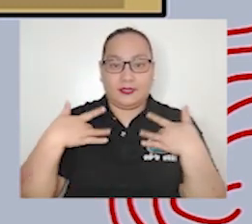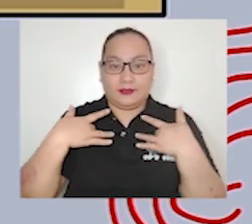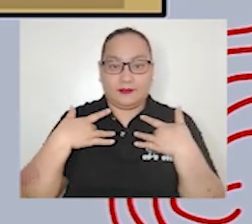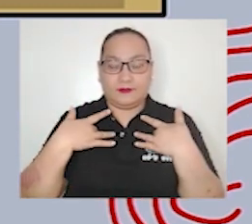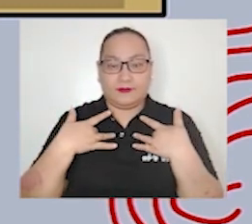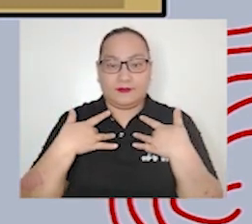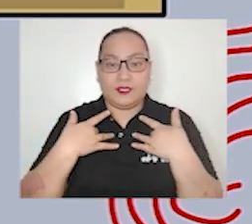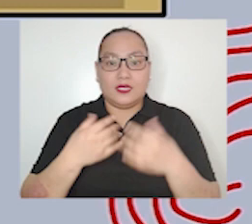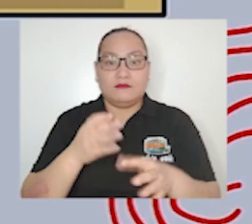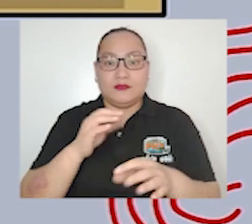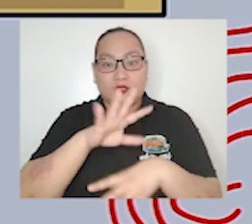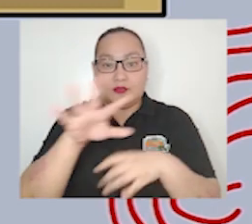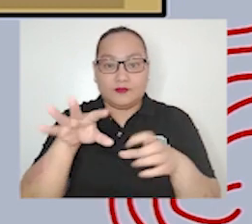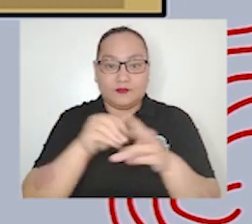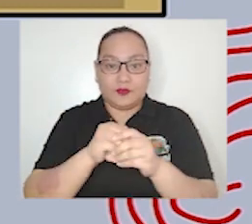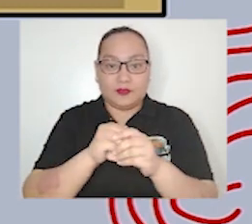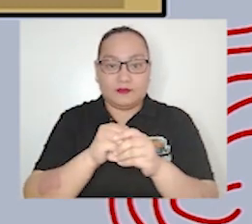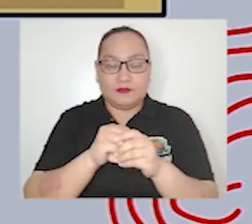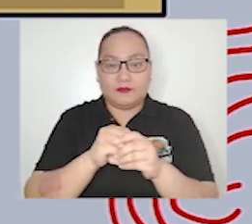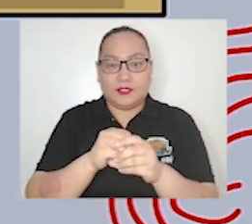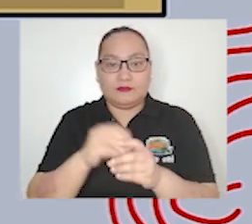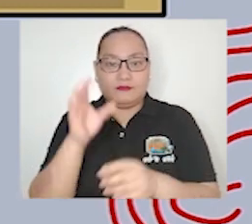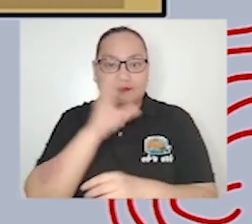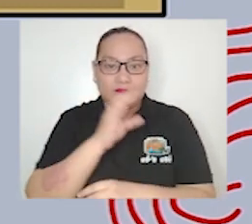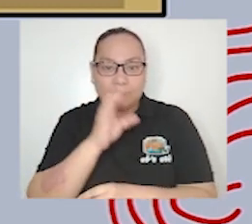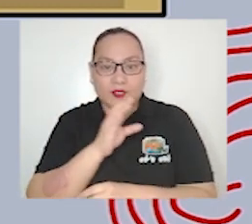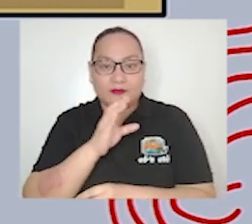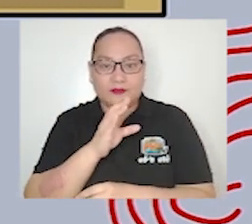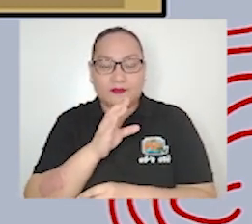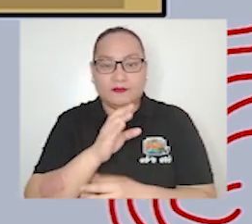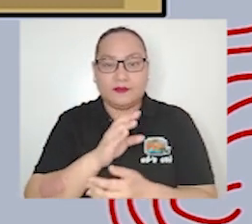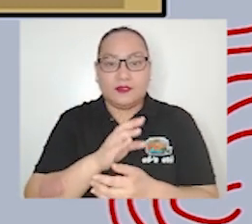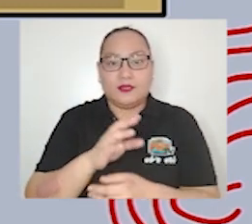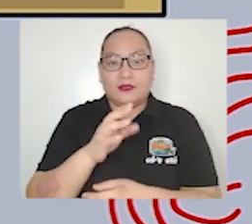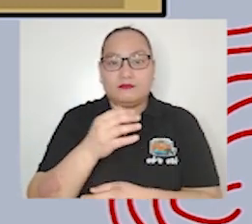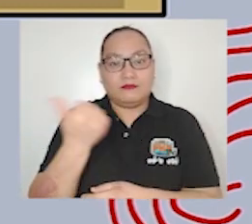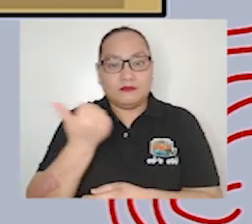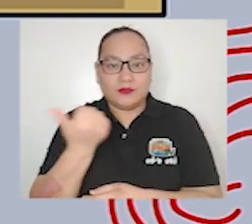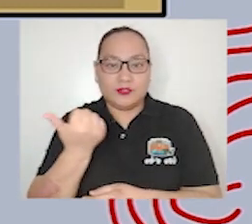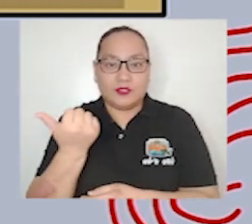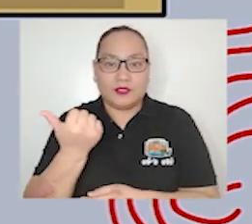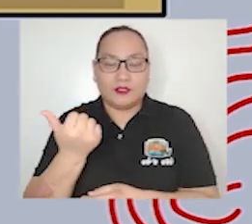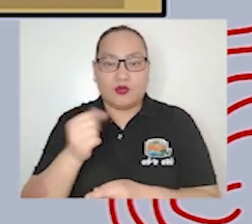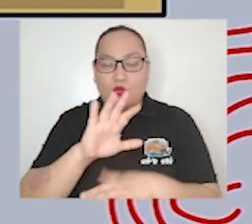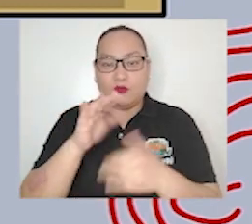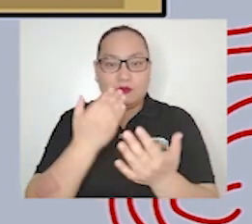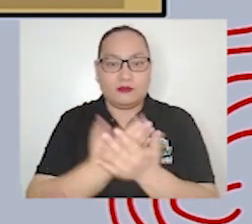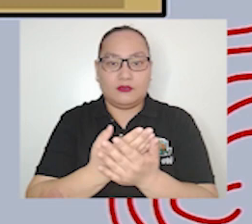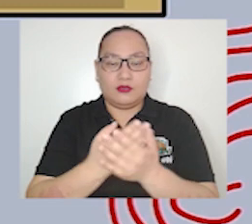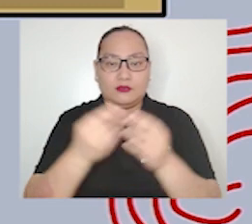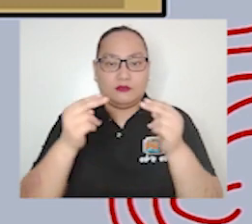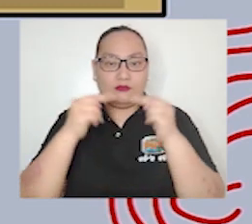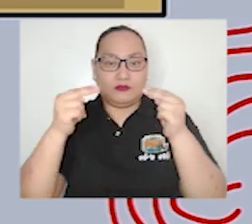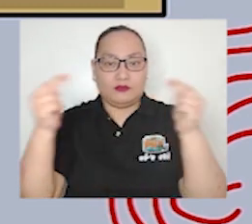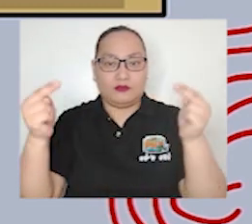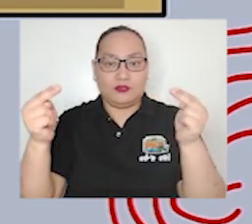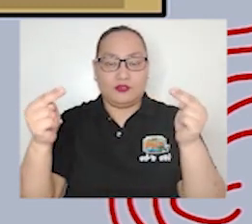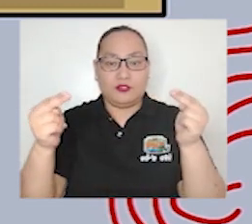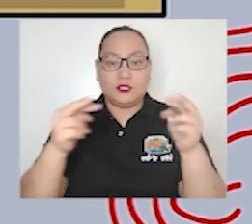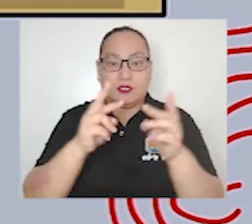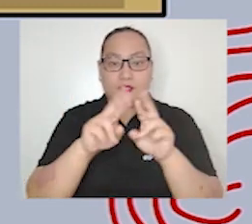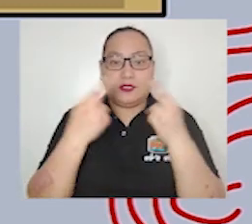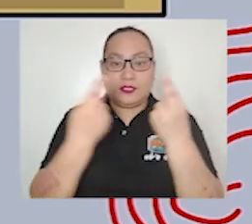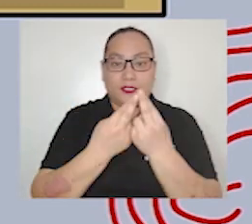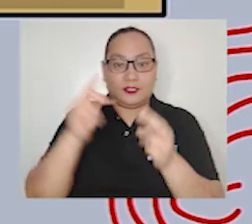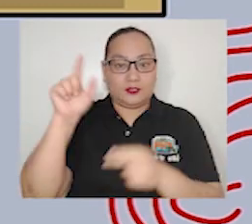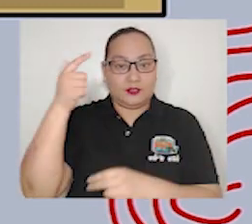but it also covers all news related to government politics foreign affairs